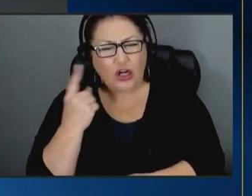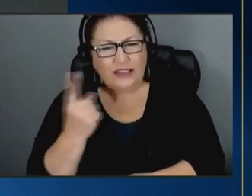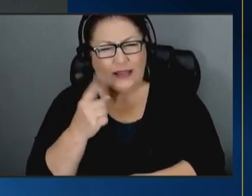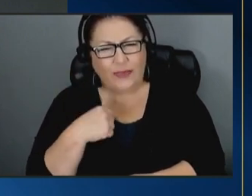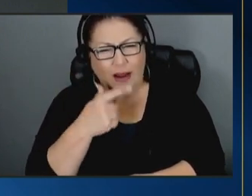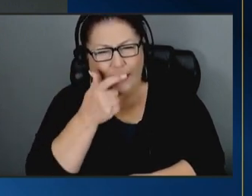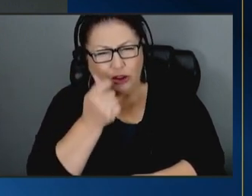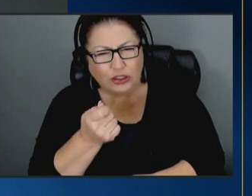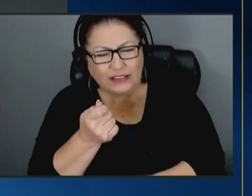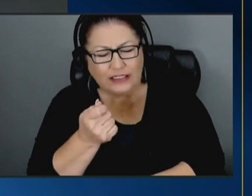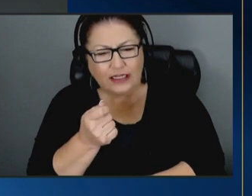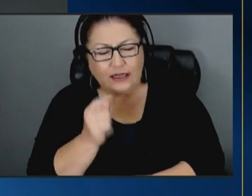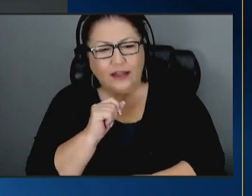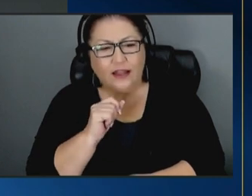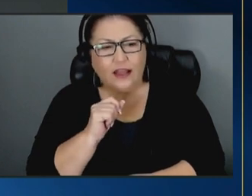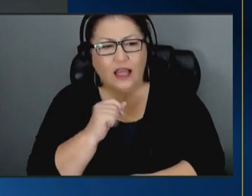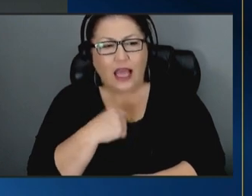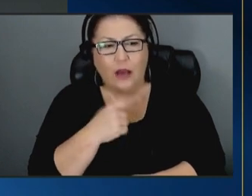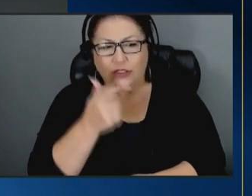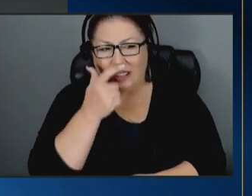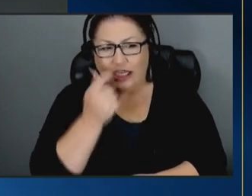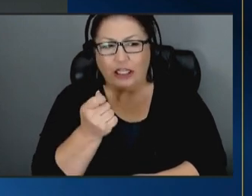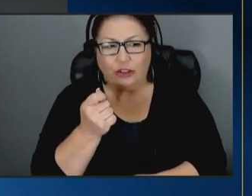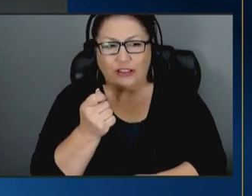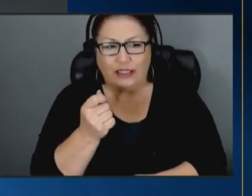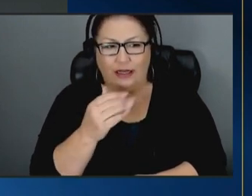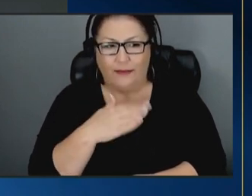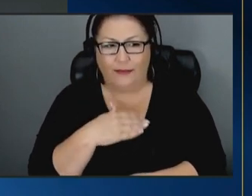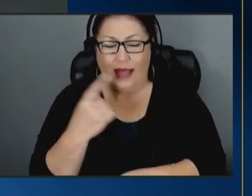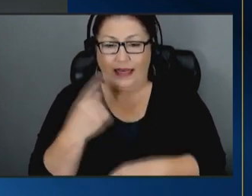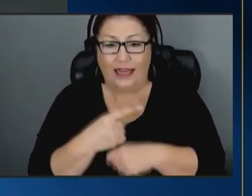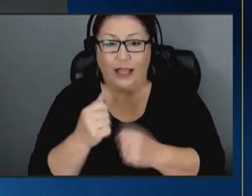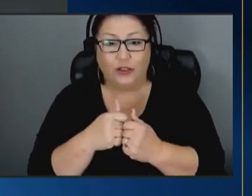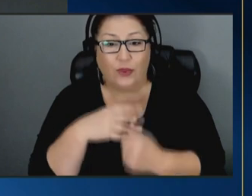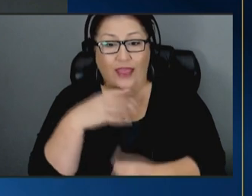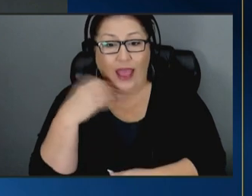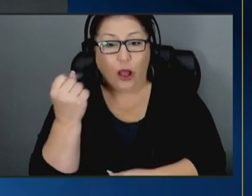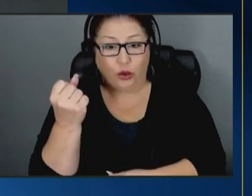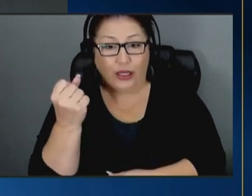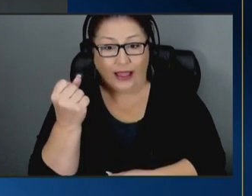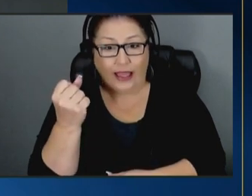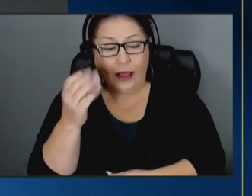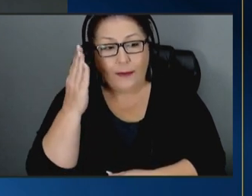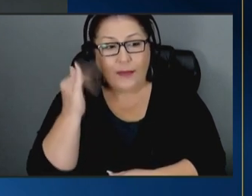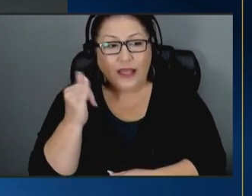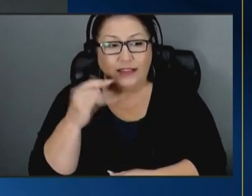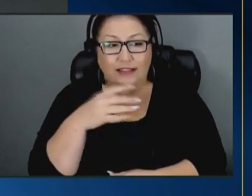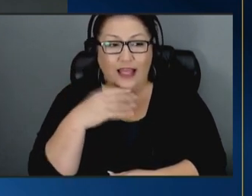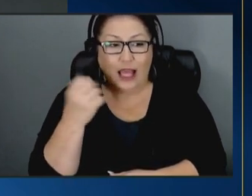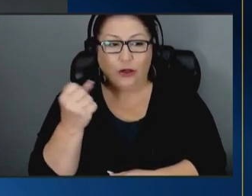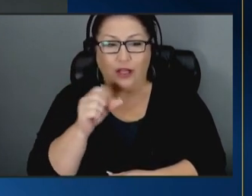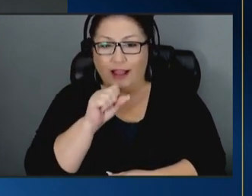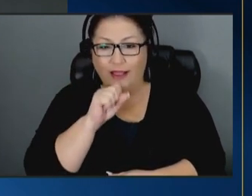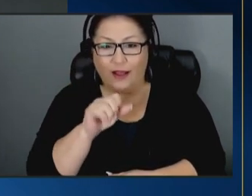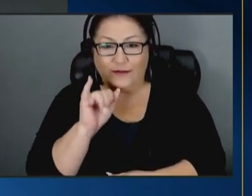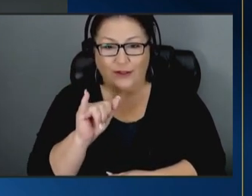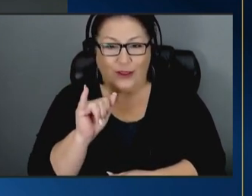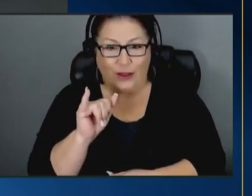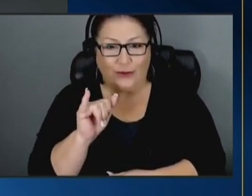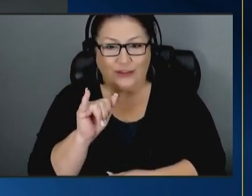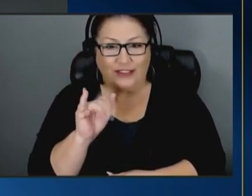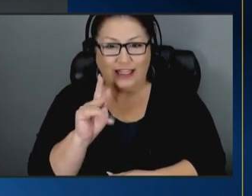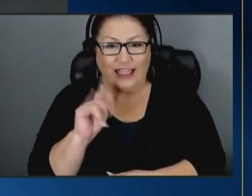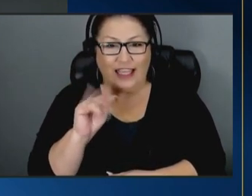and i was interested in for my days with the elderly because the elderly love those whole kinship kind of